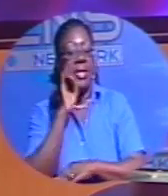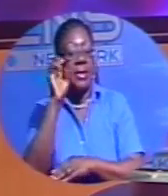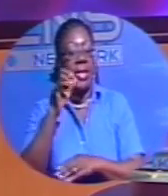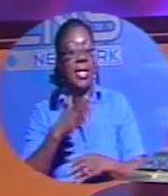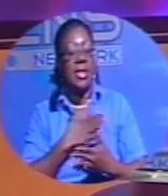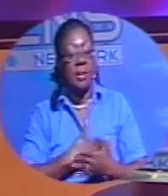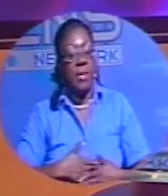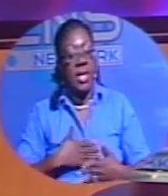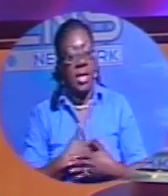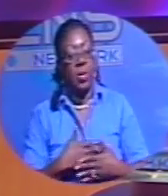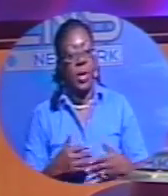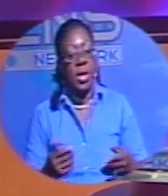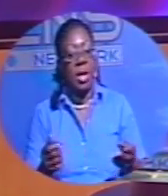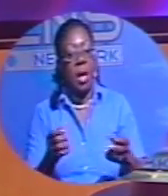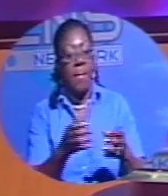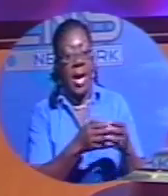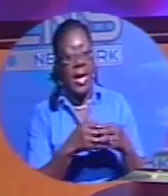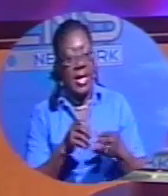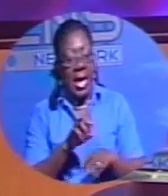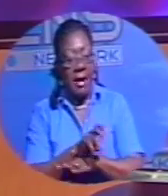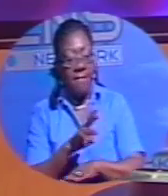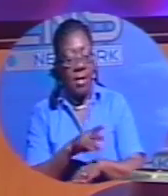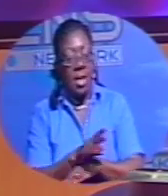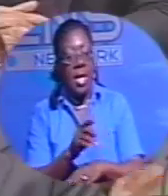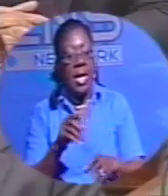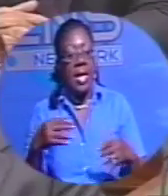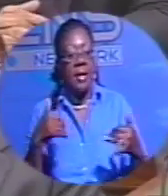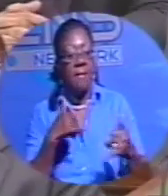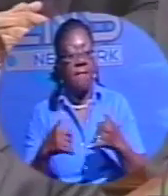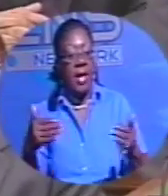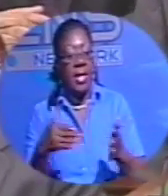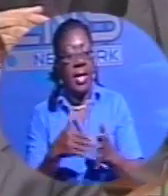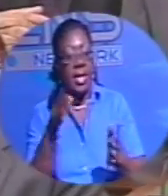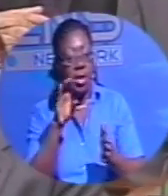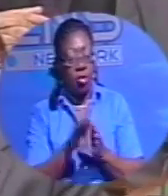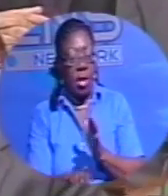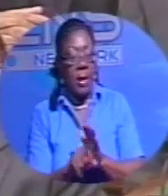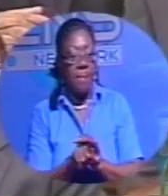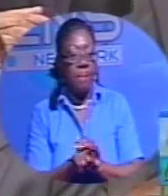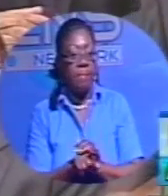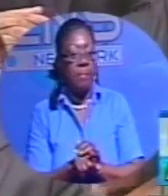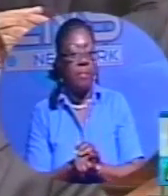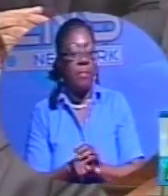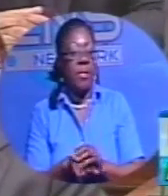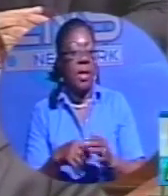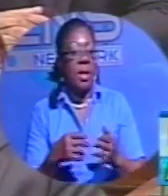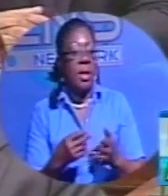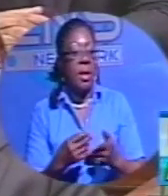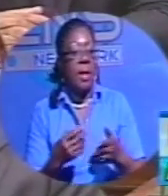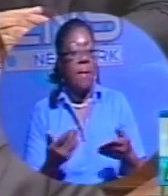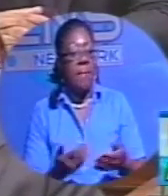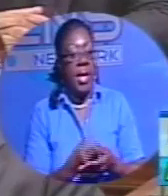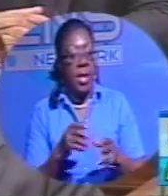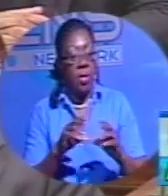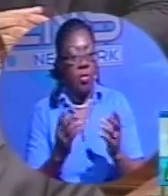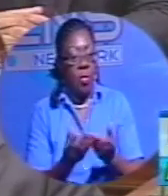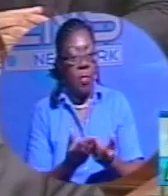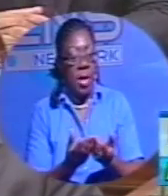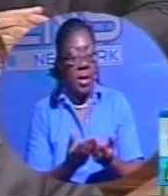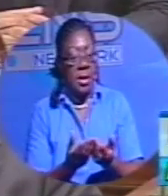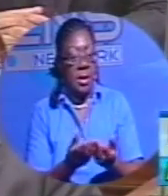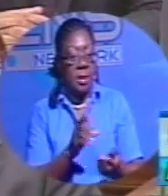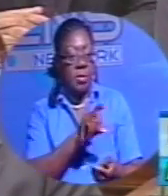efforts in the crime fight. Since May of this year, numerous operations have been monitored by officers across the force,